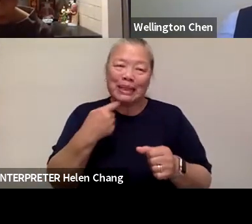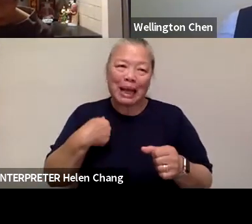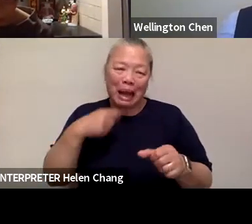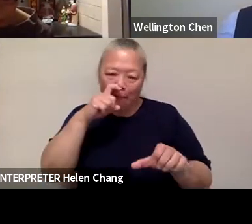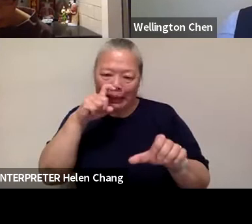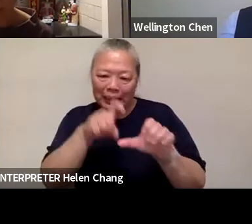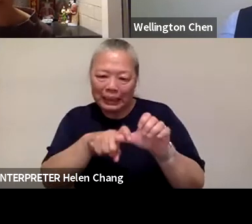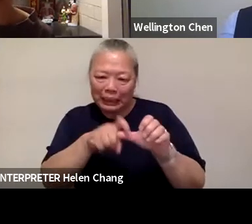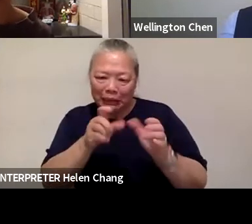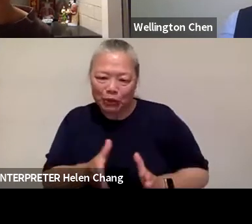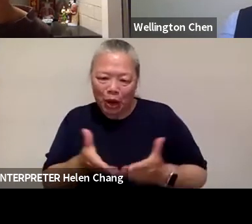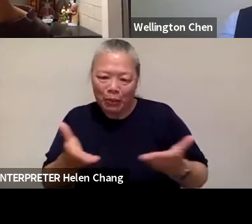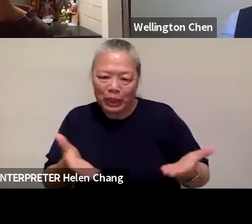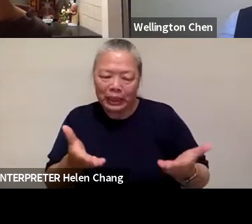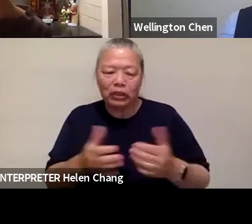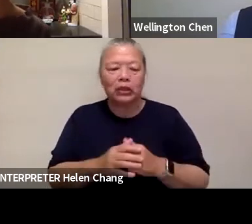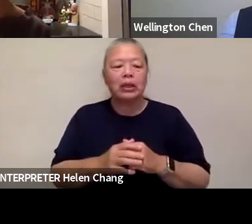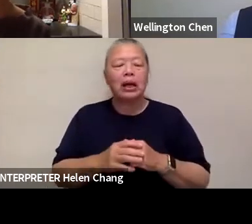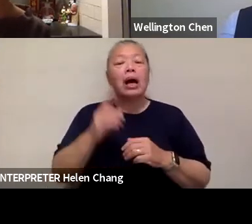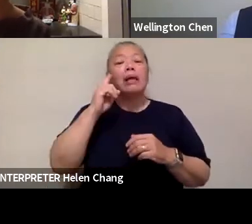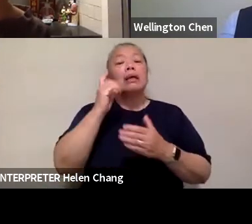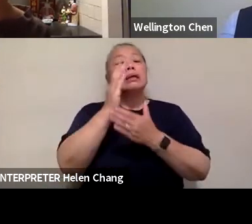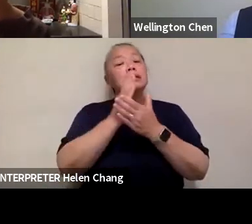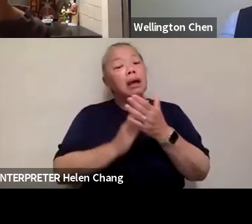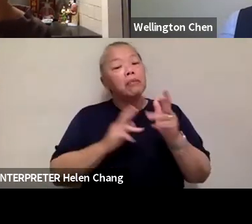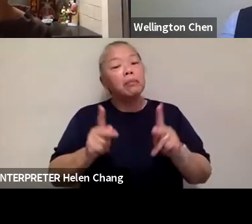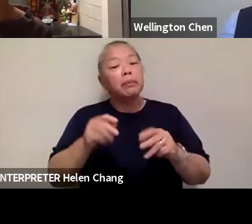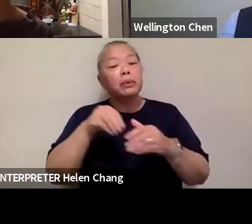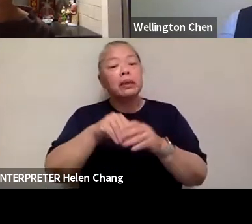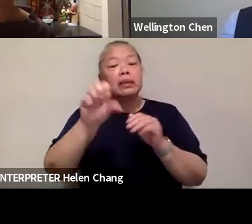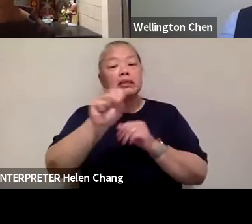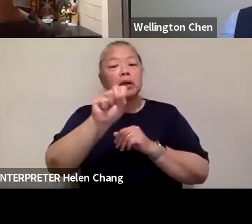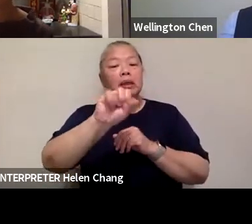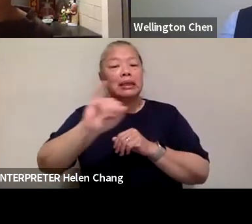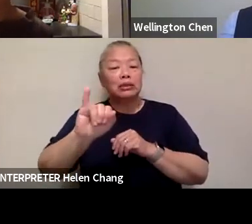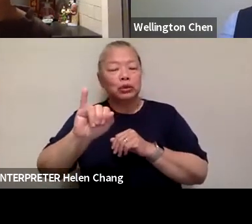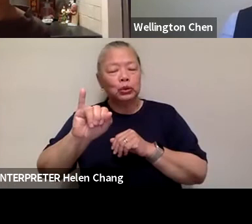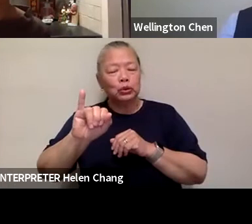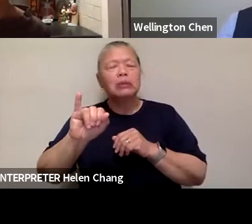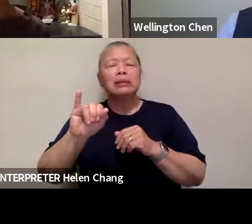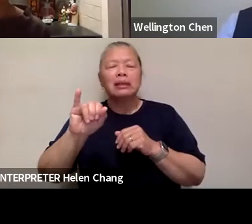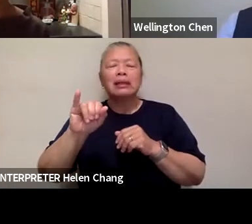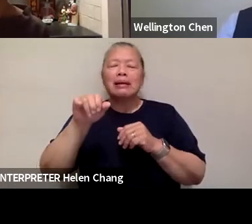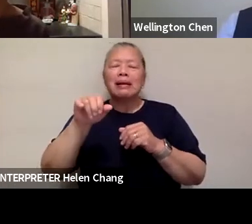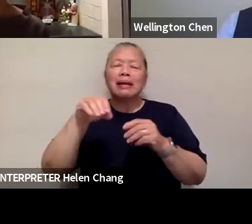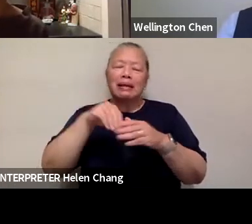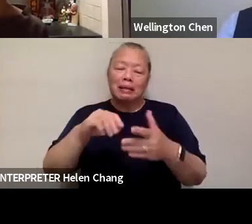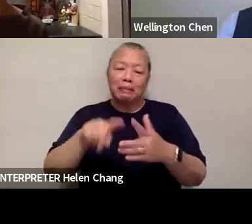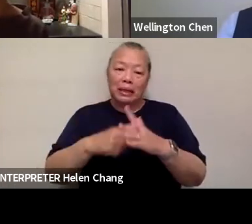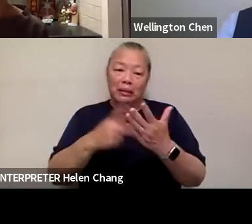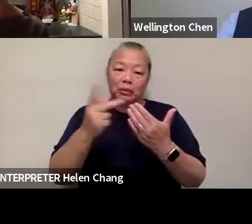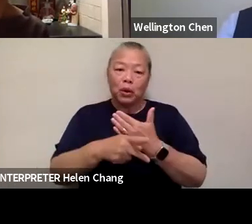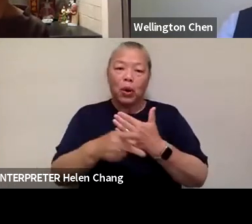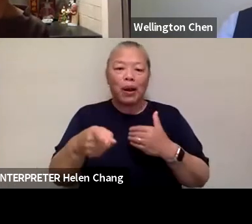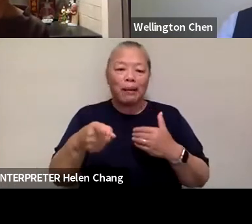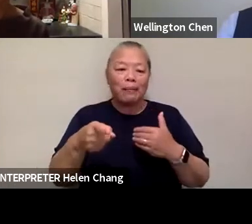think that some of our friends at the Smithsonian were sharing at the beginning of our conversation. And so I